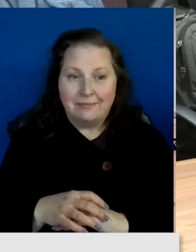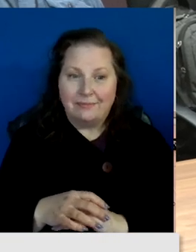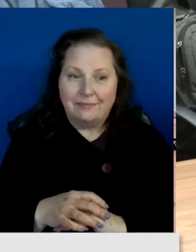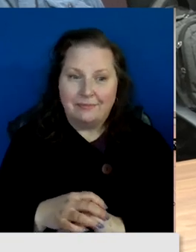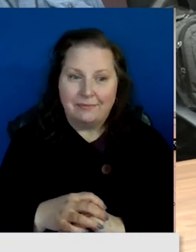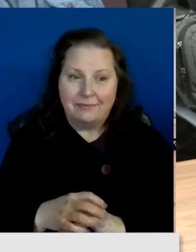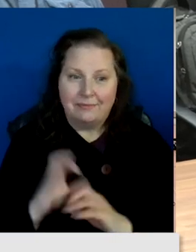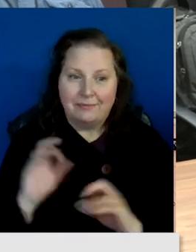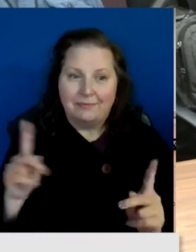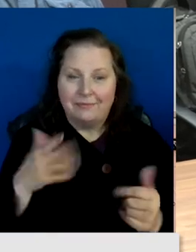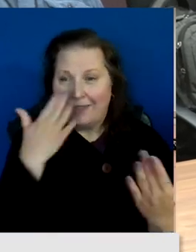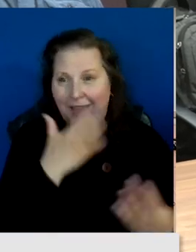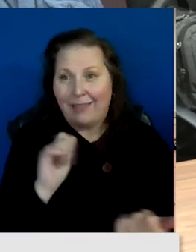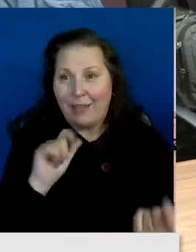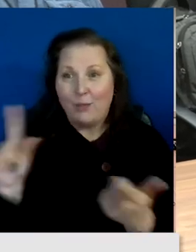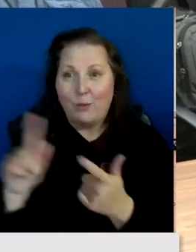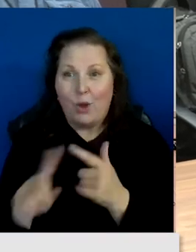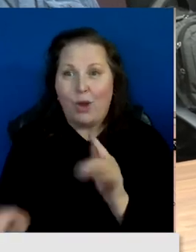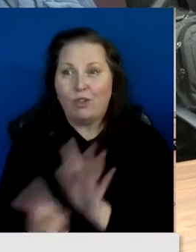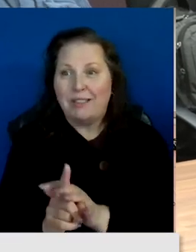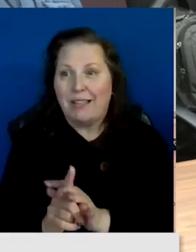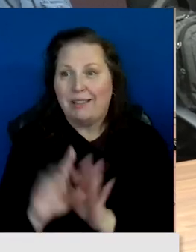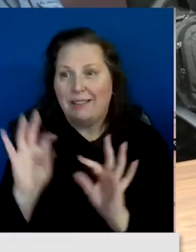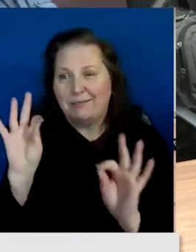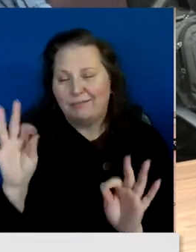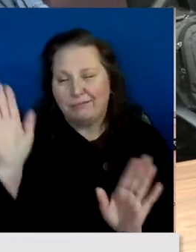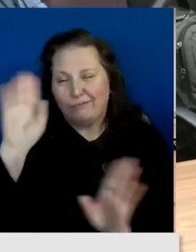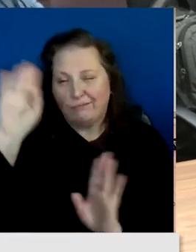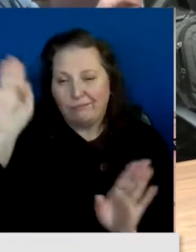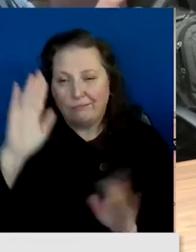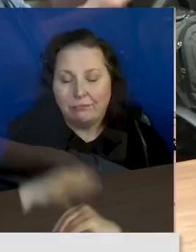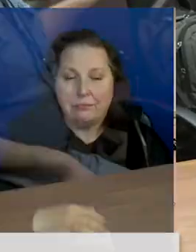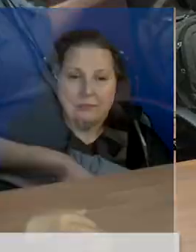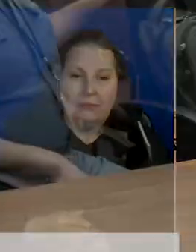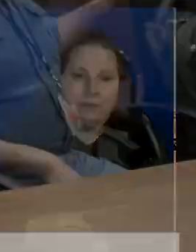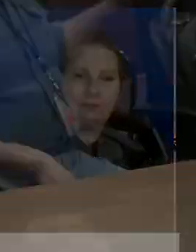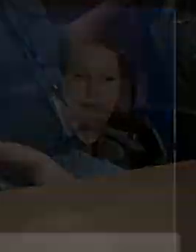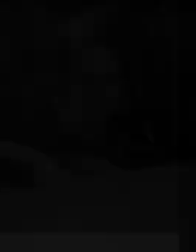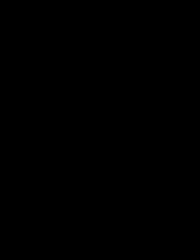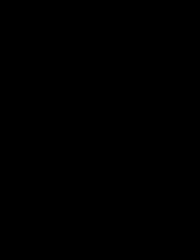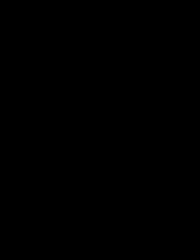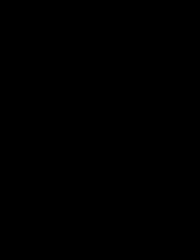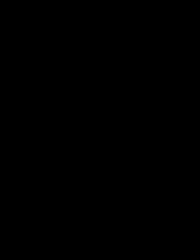All right. Thank you everyone for attending. Have a good evening. Bye-bye. Bye everyone.